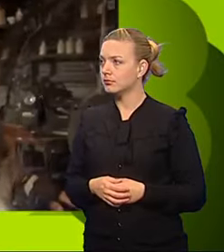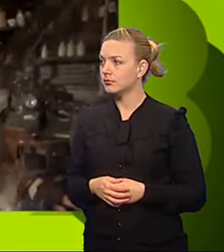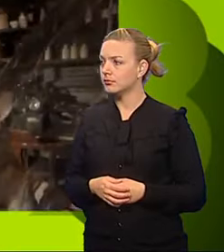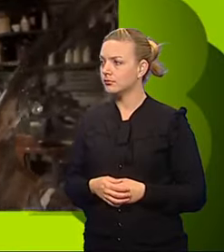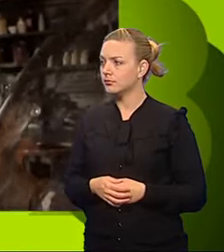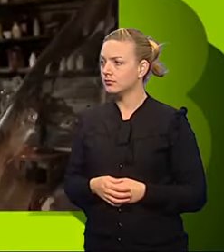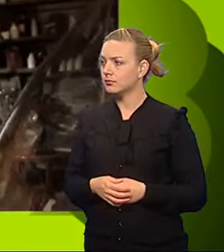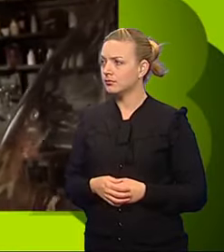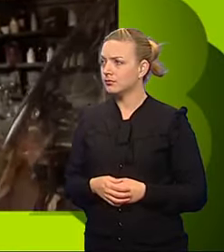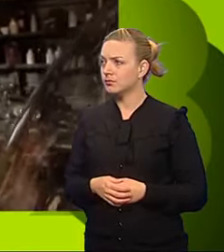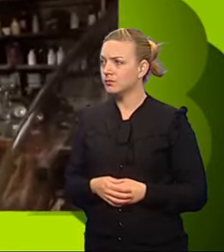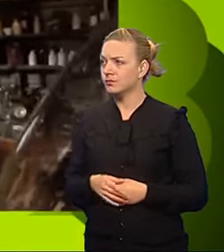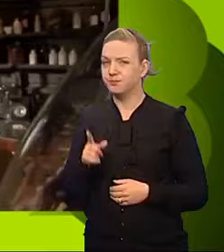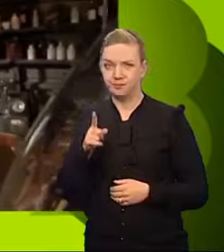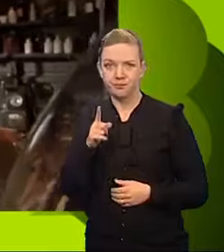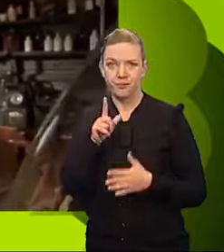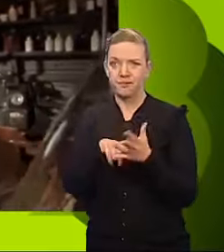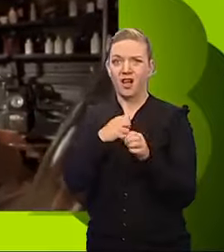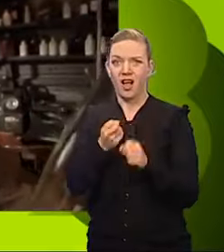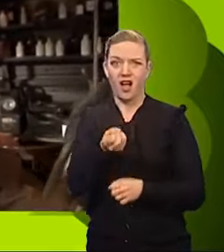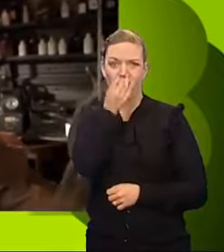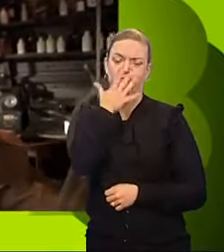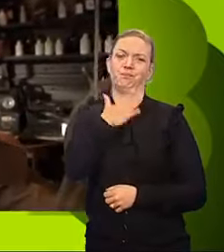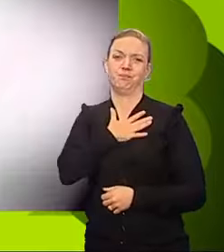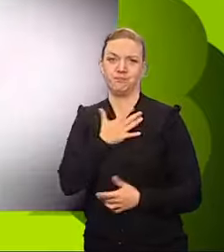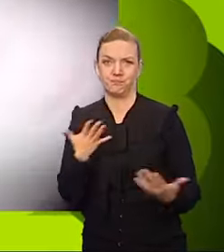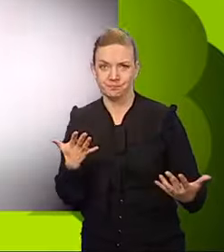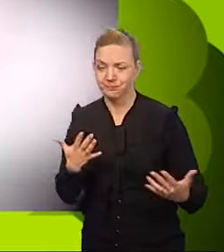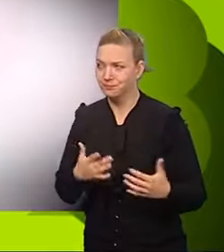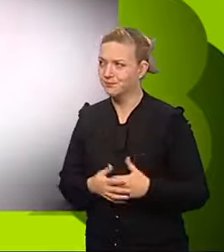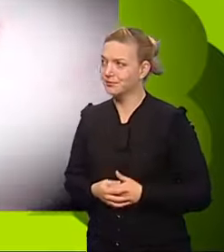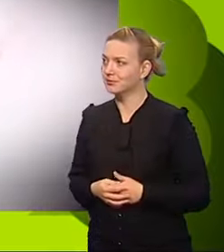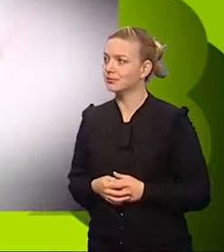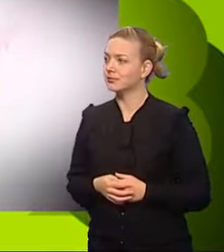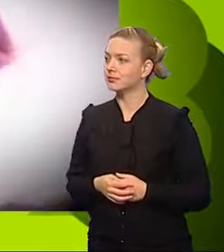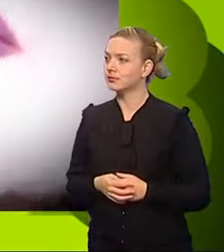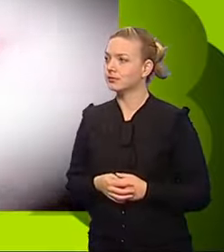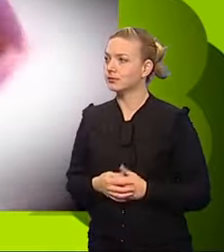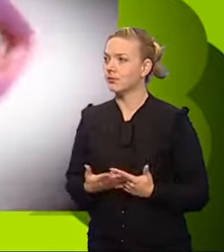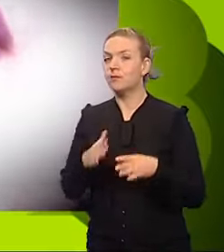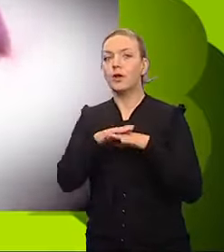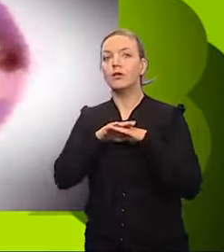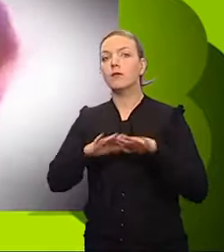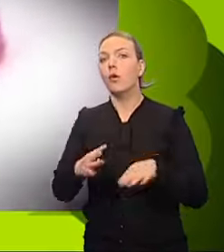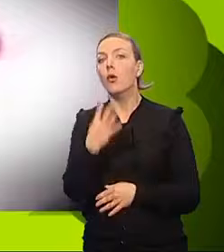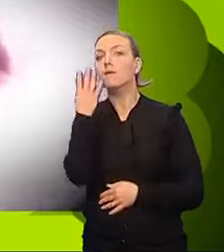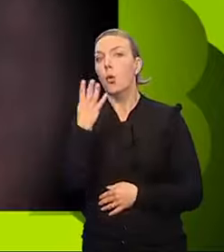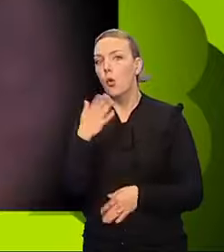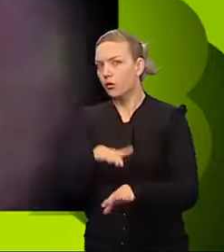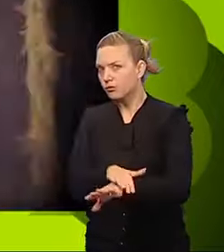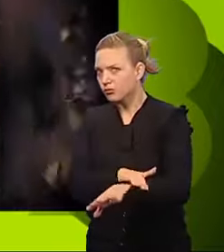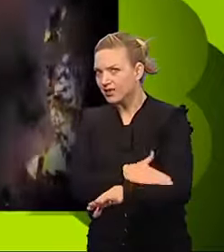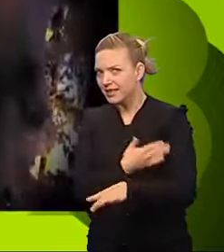Elliot was left with egg on his face after that challenge. Floor four. Green Fingers.